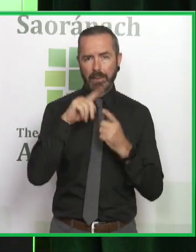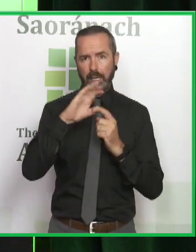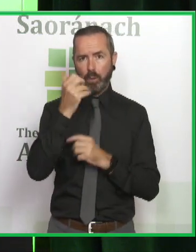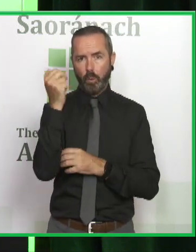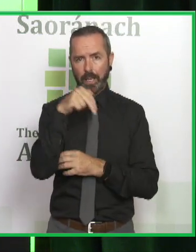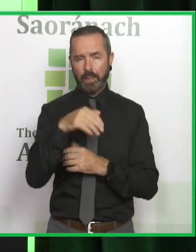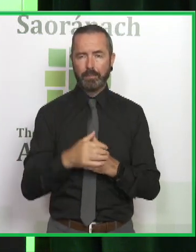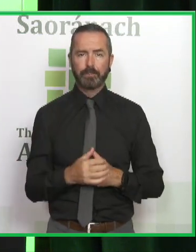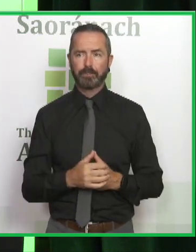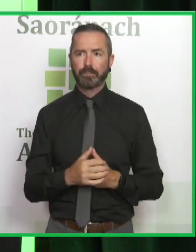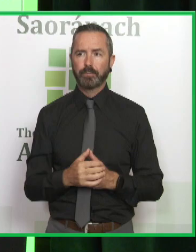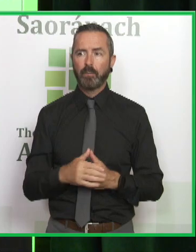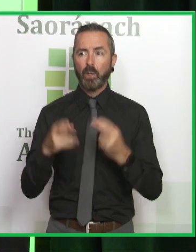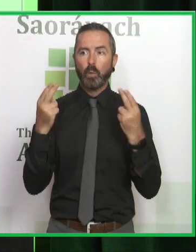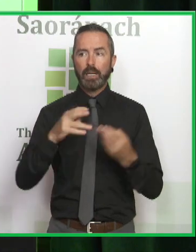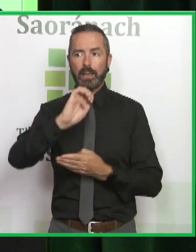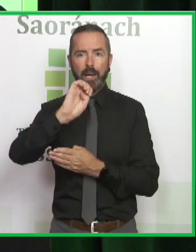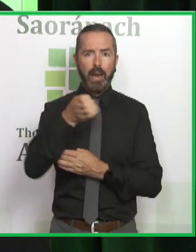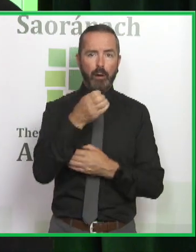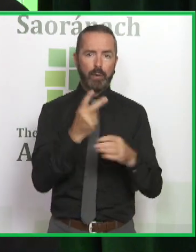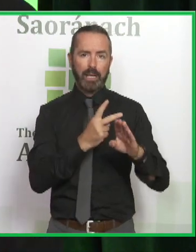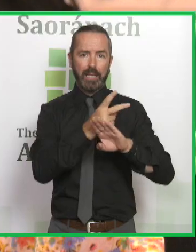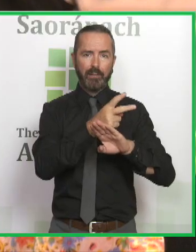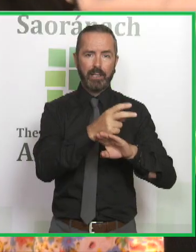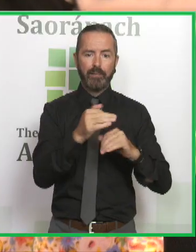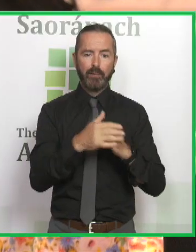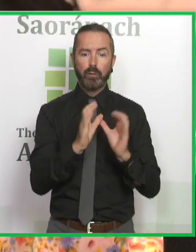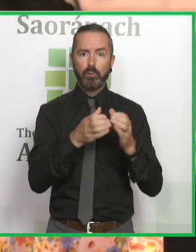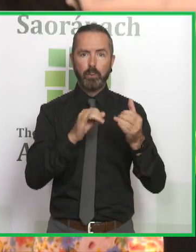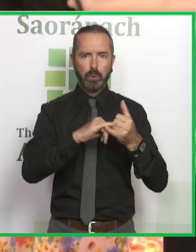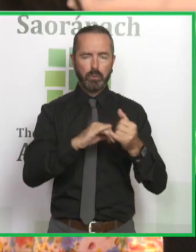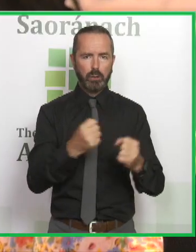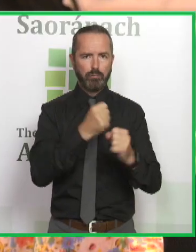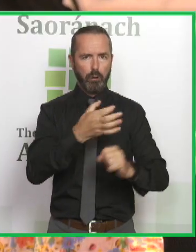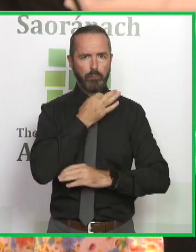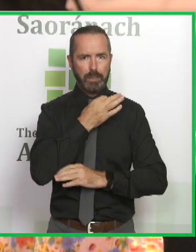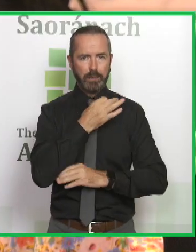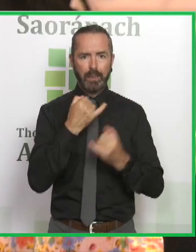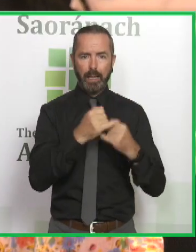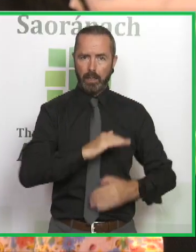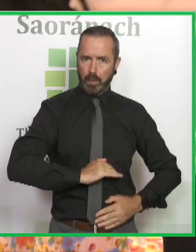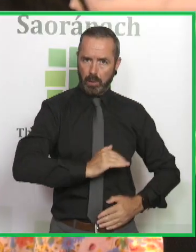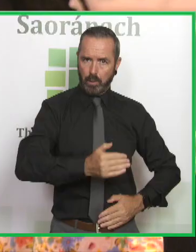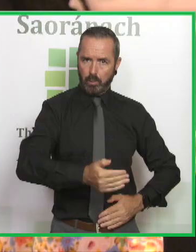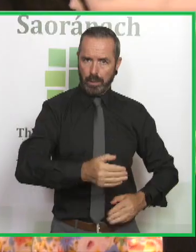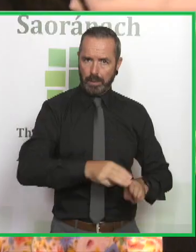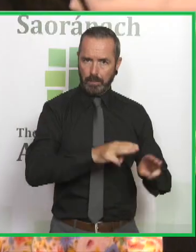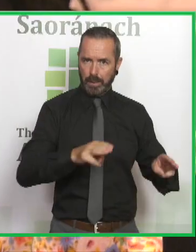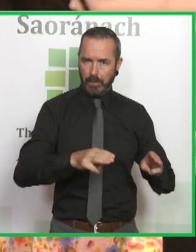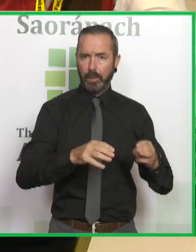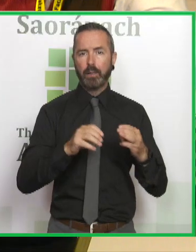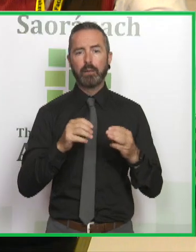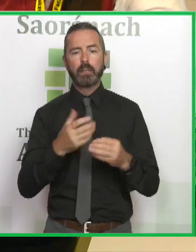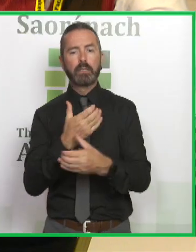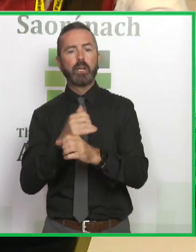We need early intervention for at-risk groups. So these are people in pregnancy, the children of parents who